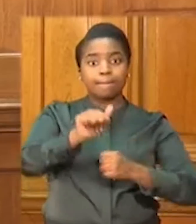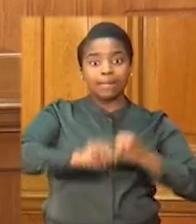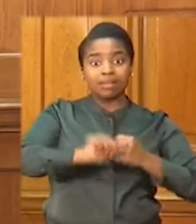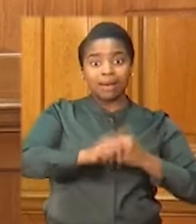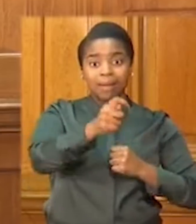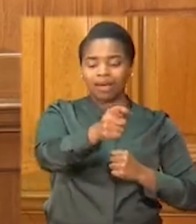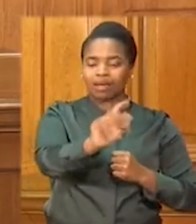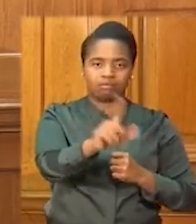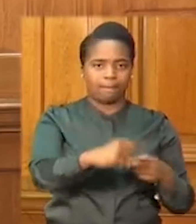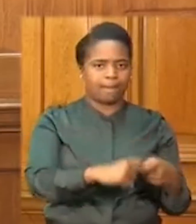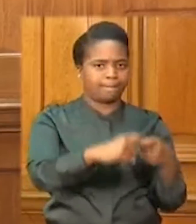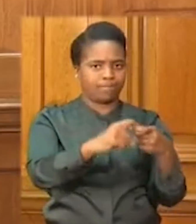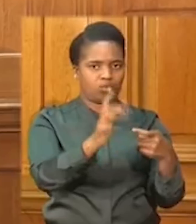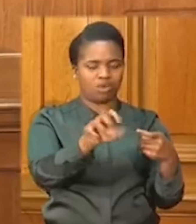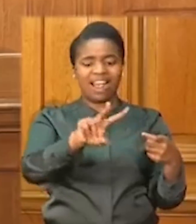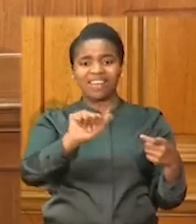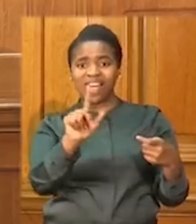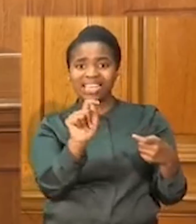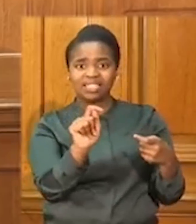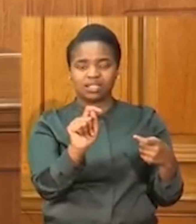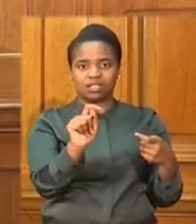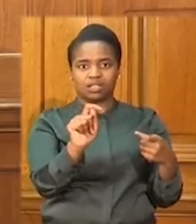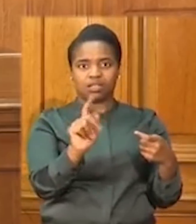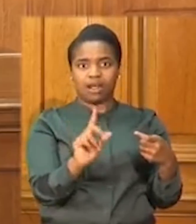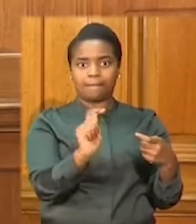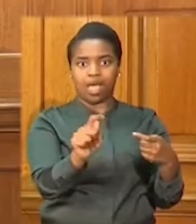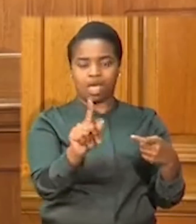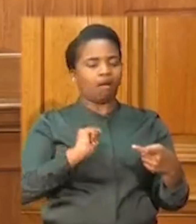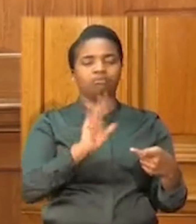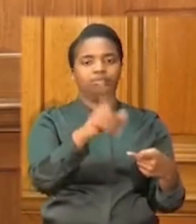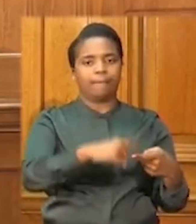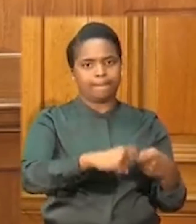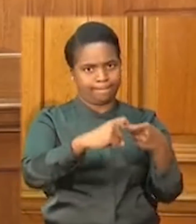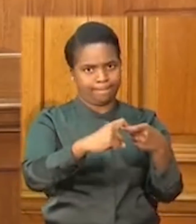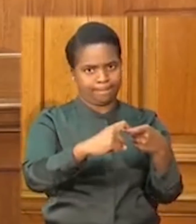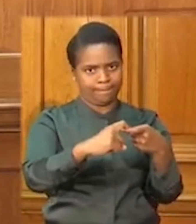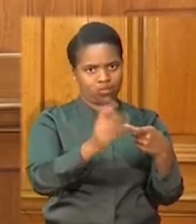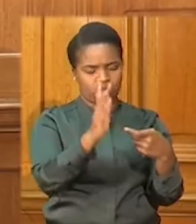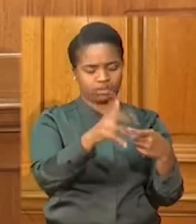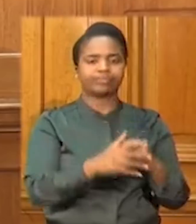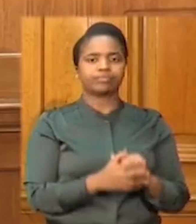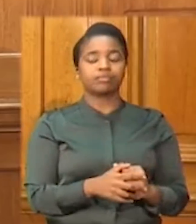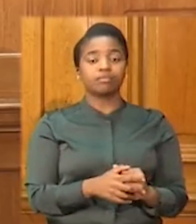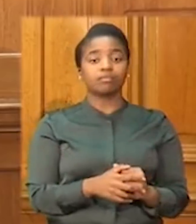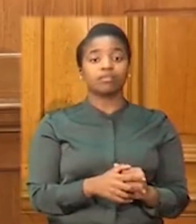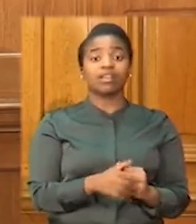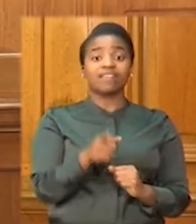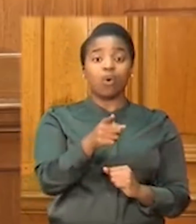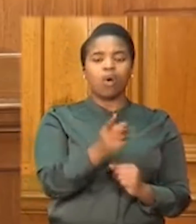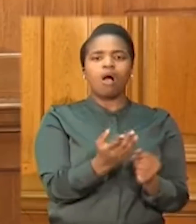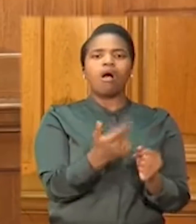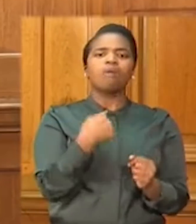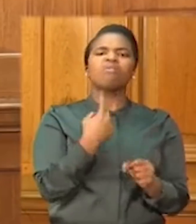fast-tracking VET refund payments, and a three-month delay for filing